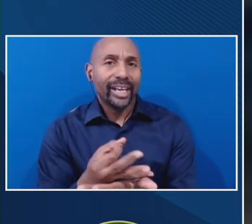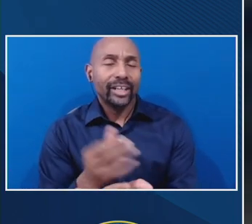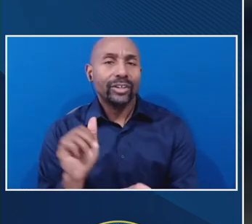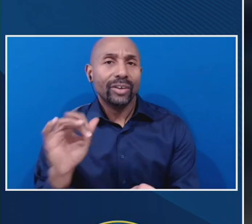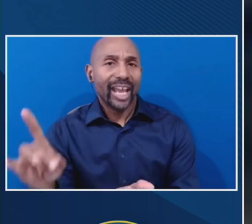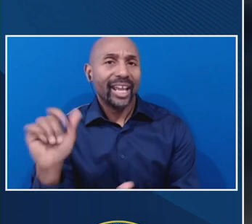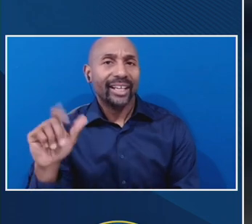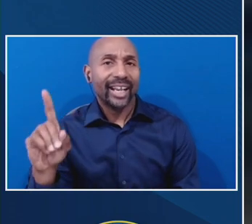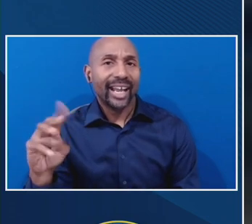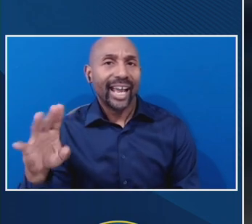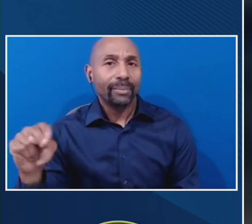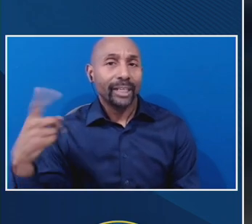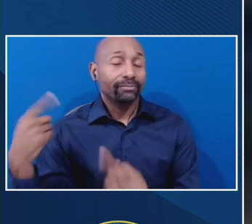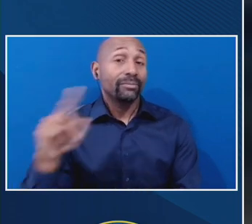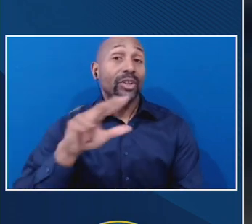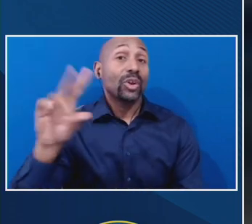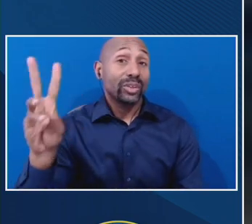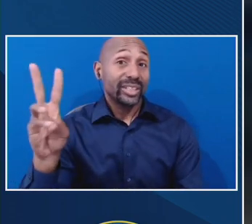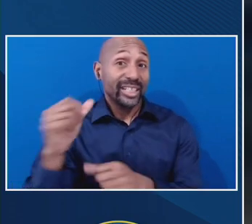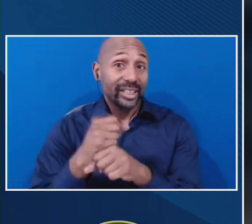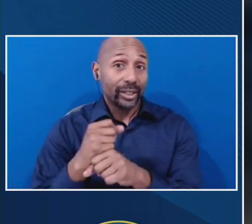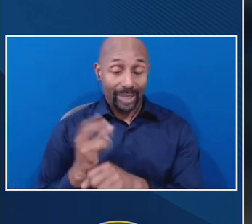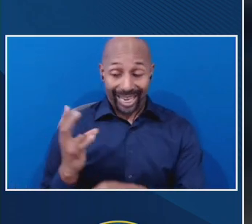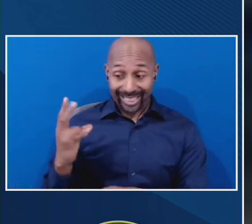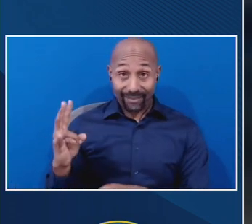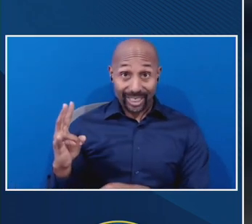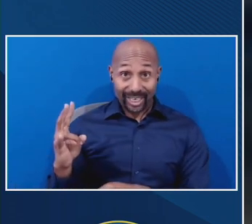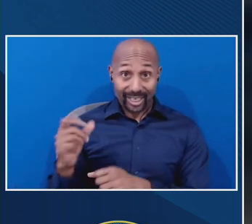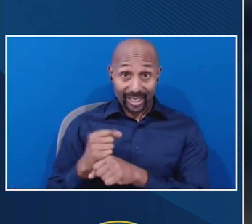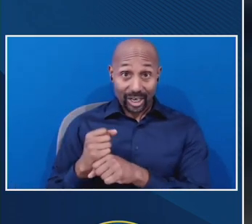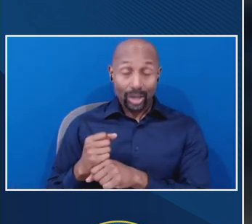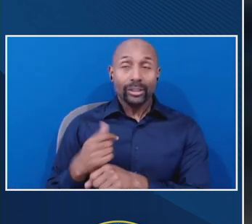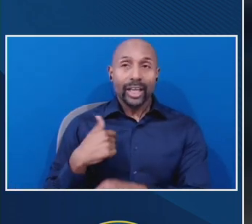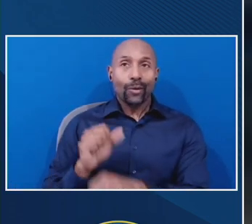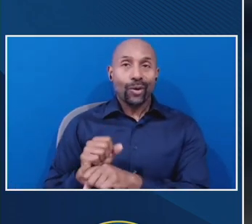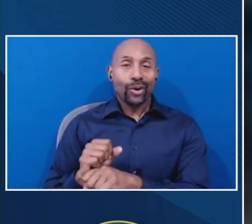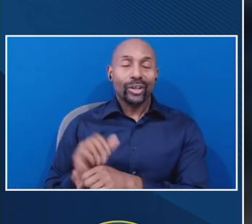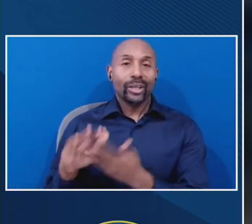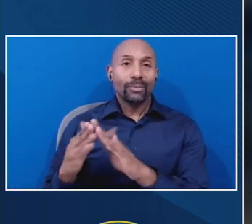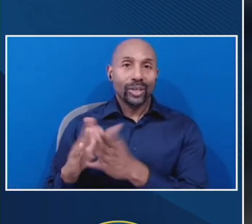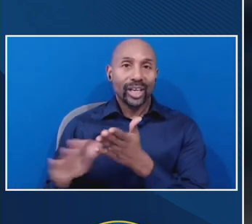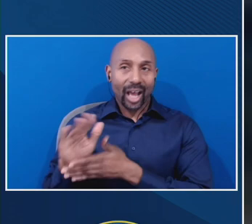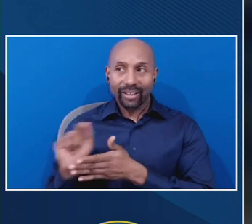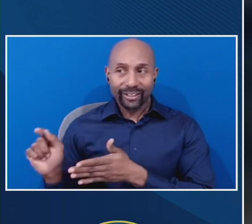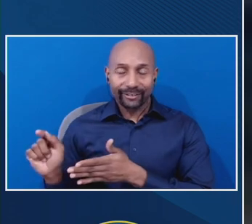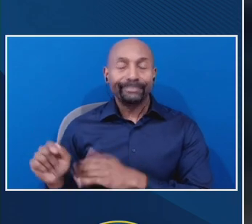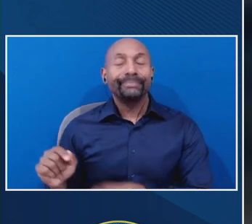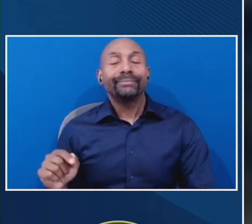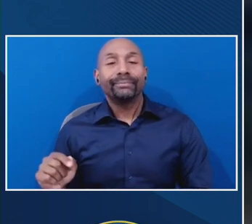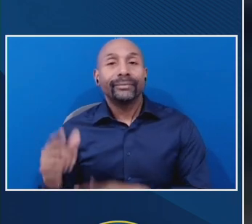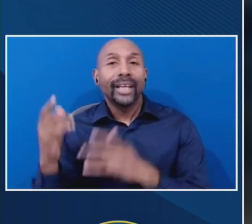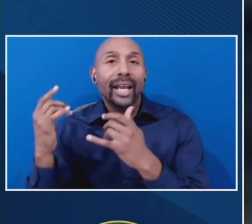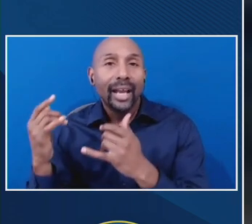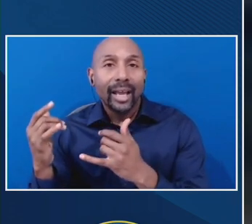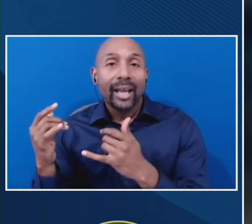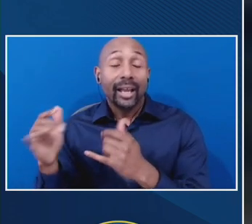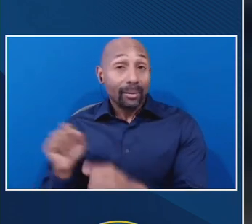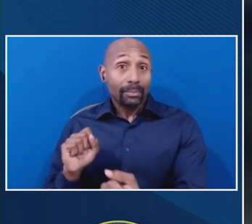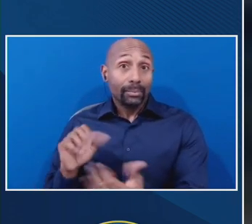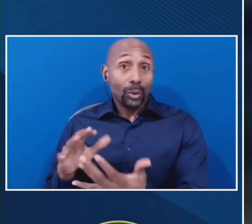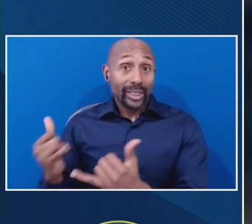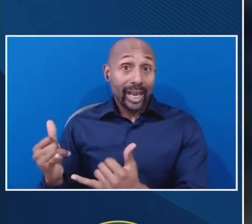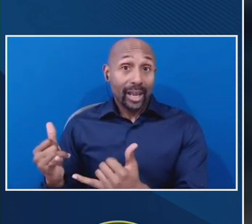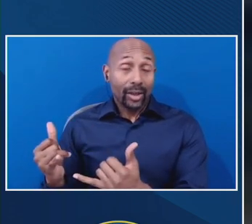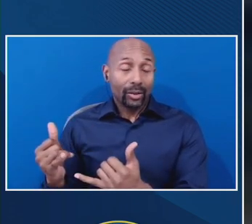17 of those years, the past 17 years at community colleges. Um, and the way it works now is a student that's